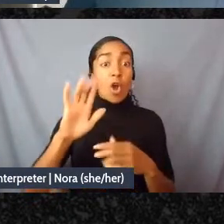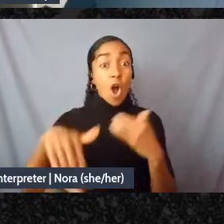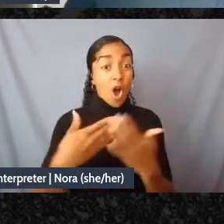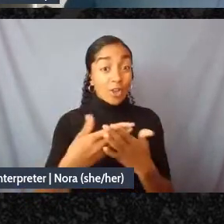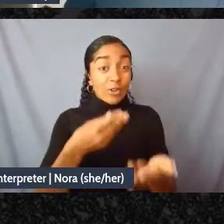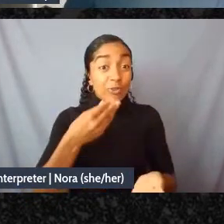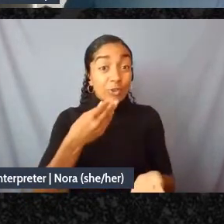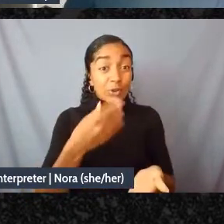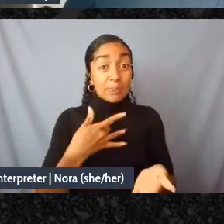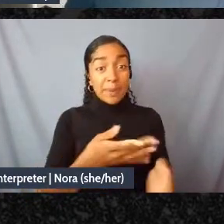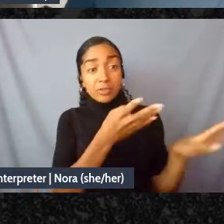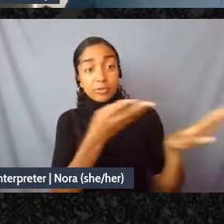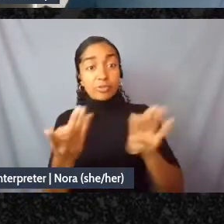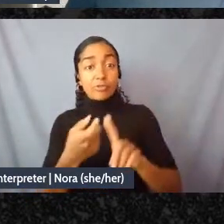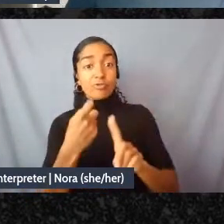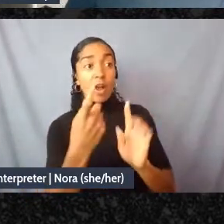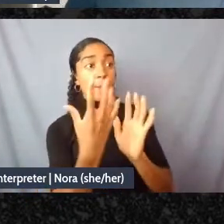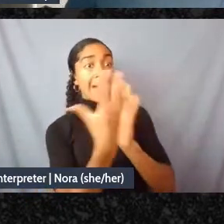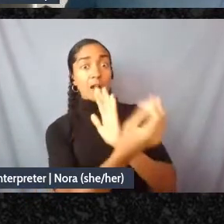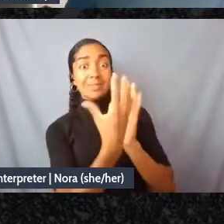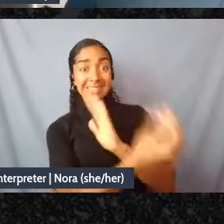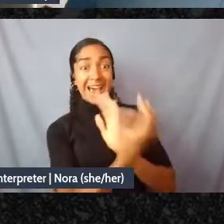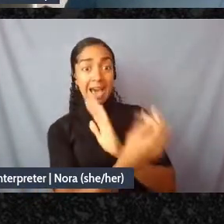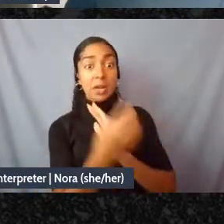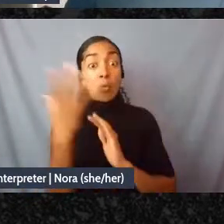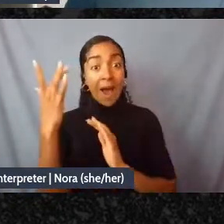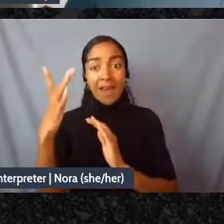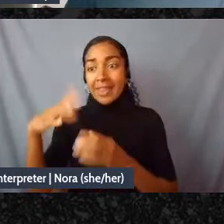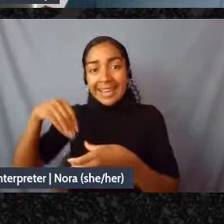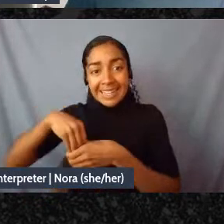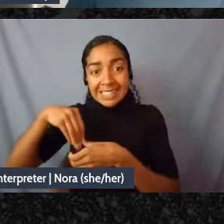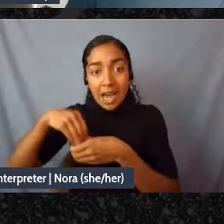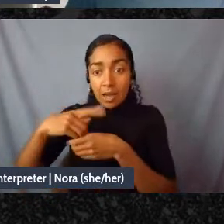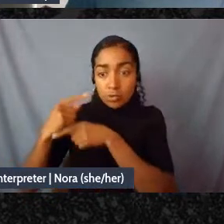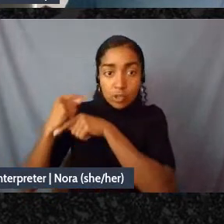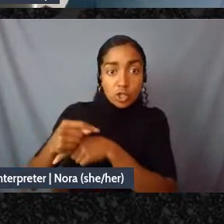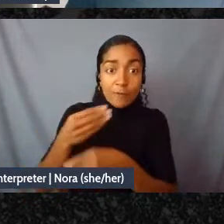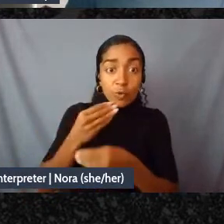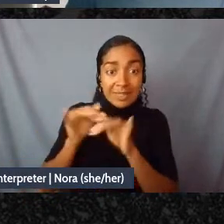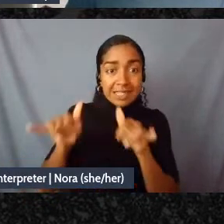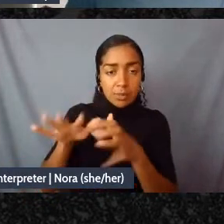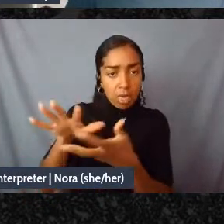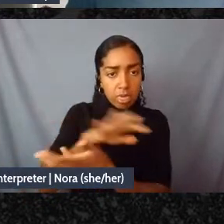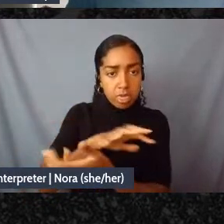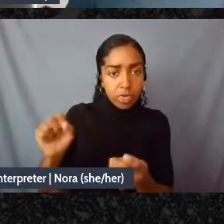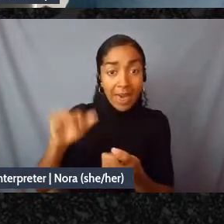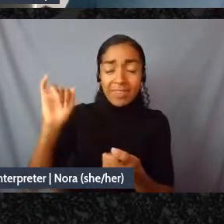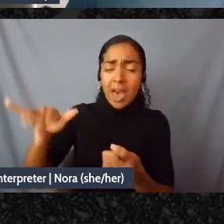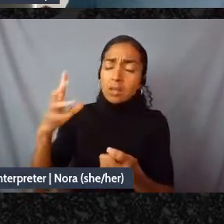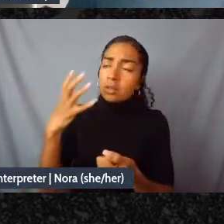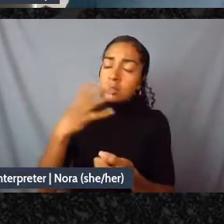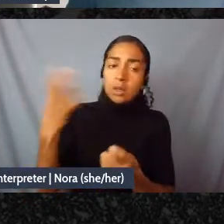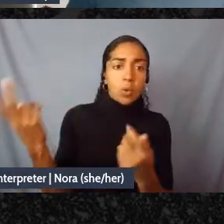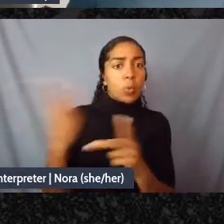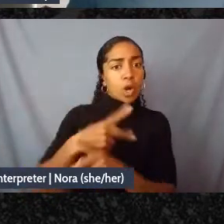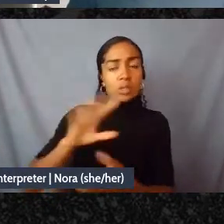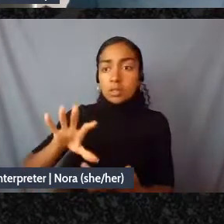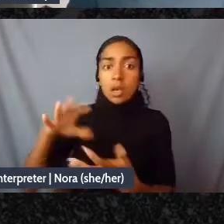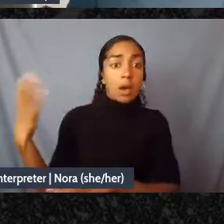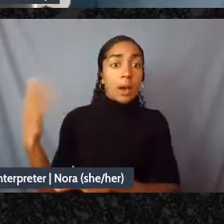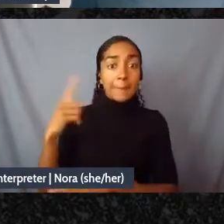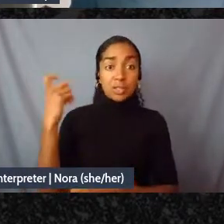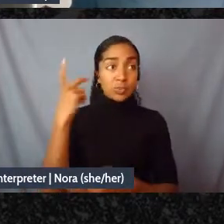traditional food systems have been destroyed and then that's so disrupted during any of the many disasters that are being produced by